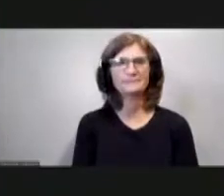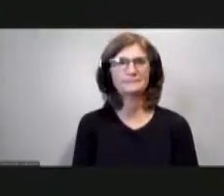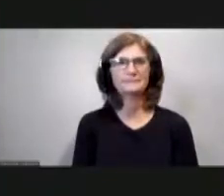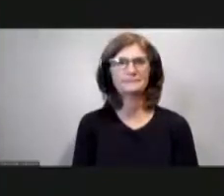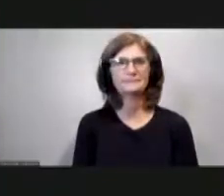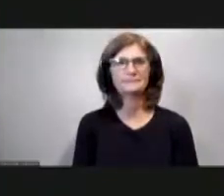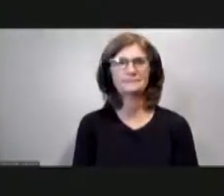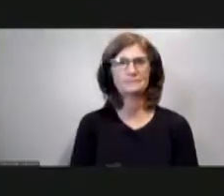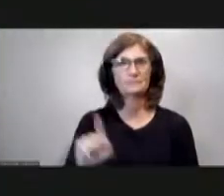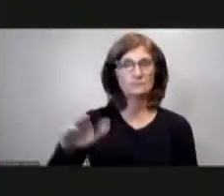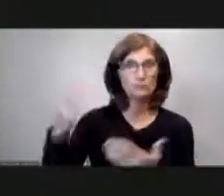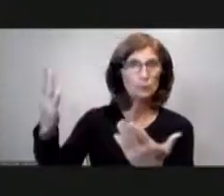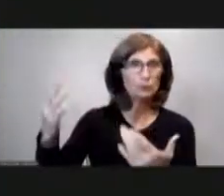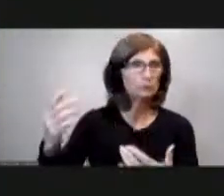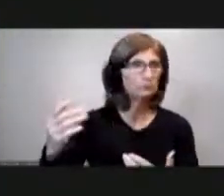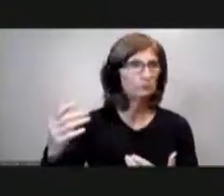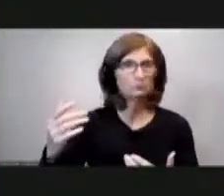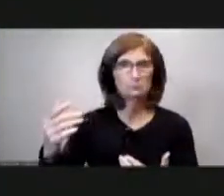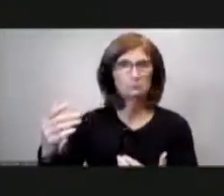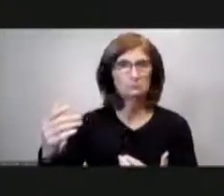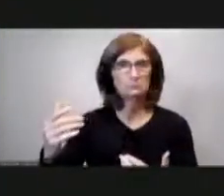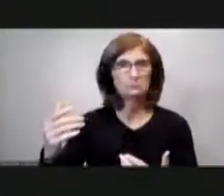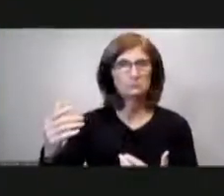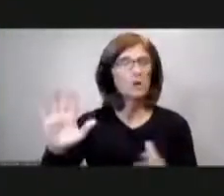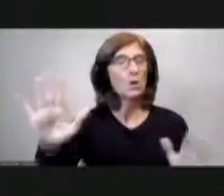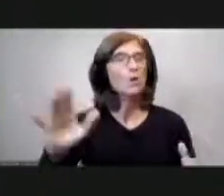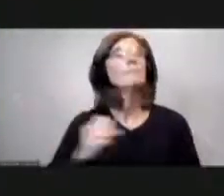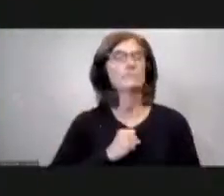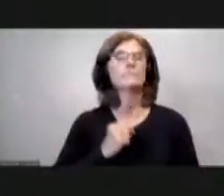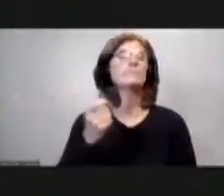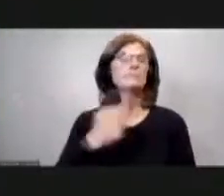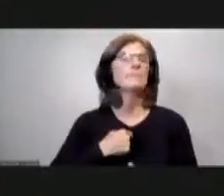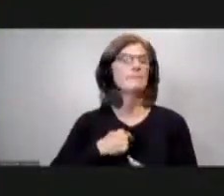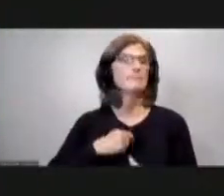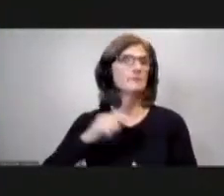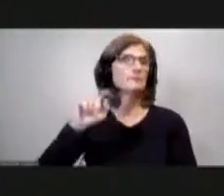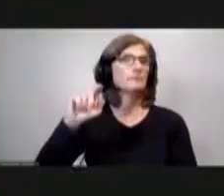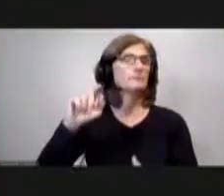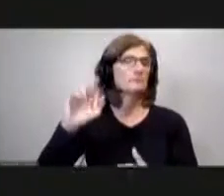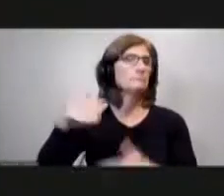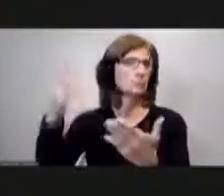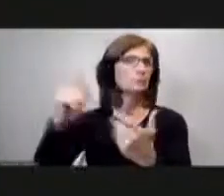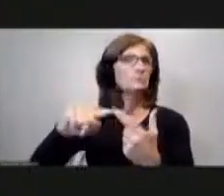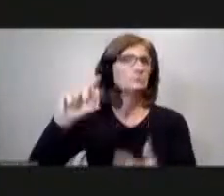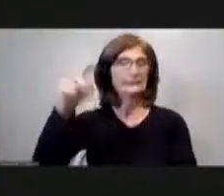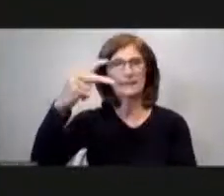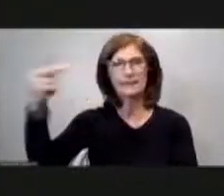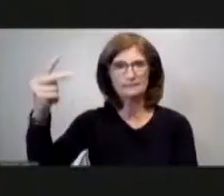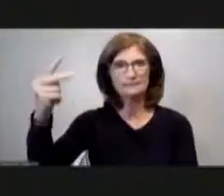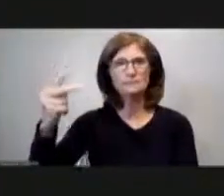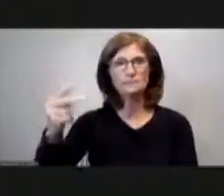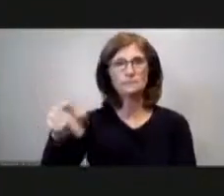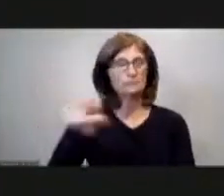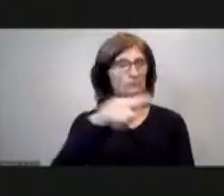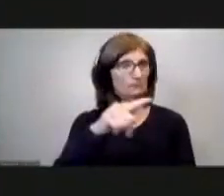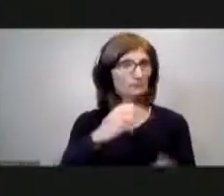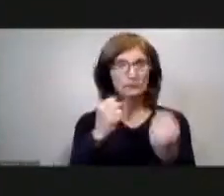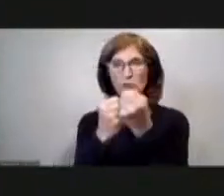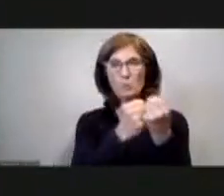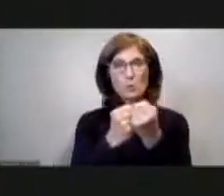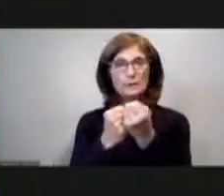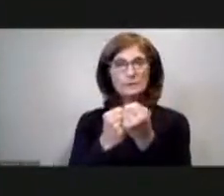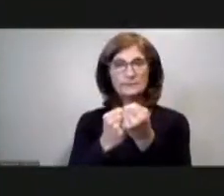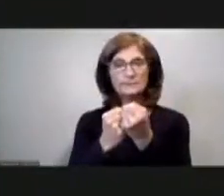the motion yeah i'm sorry motion to approve second second discussion seeing none all those in favor say aye